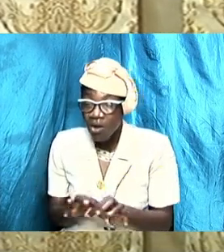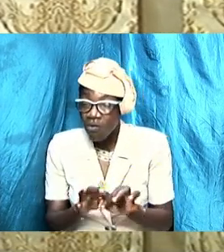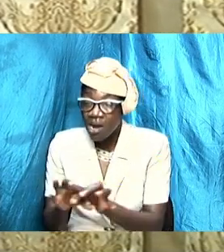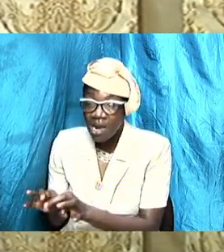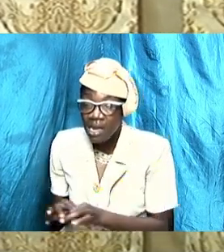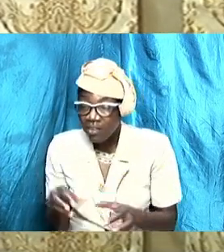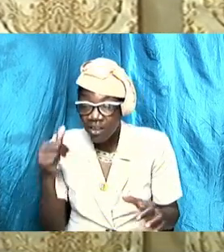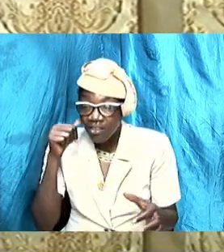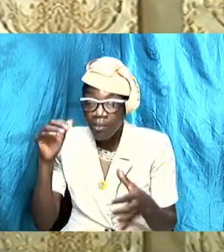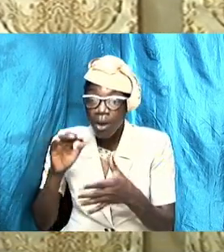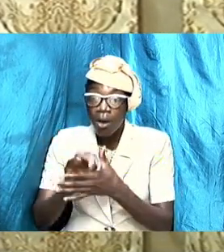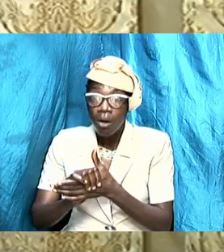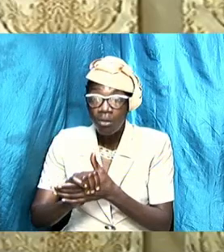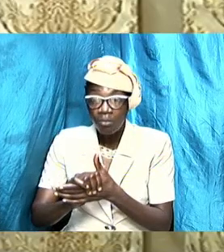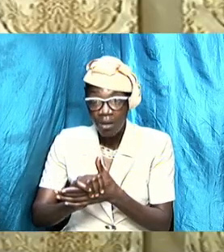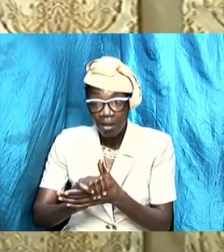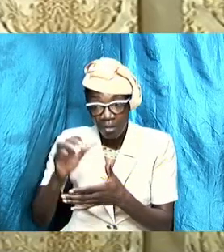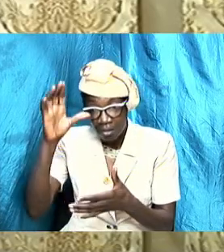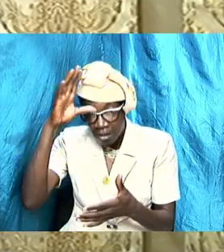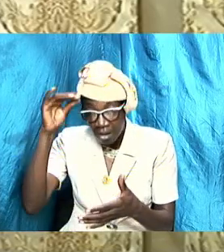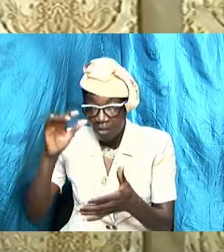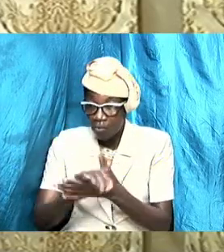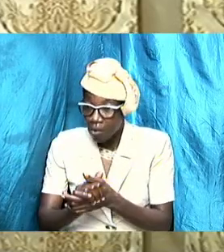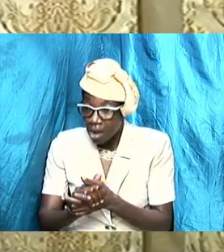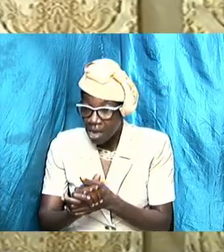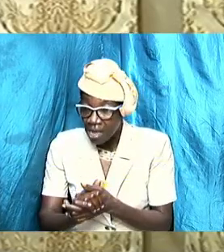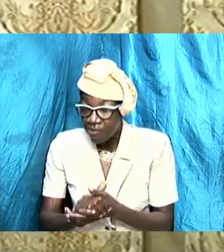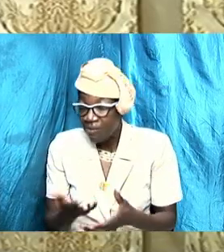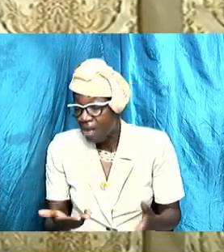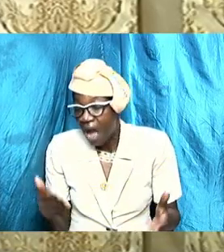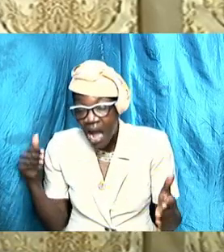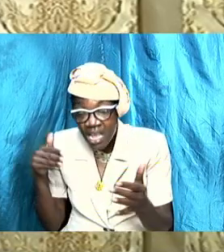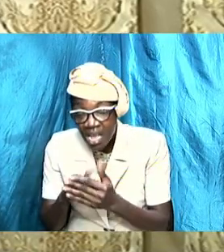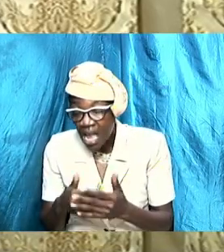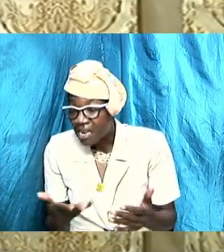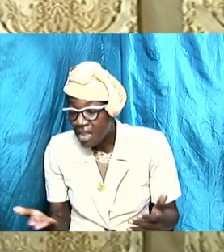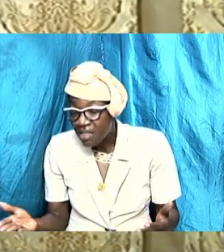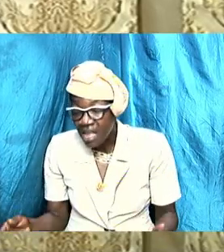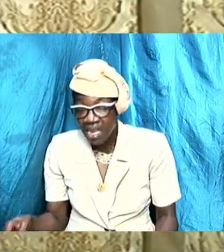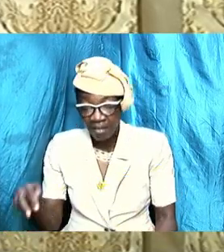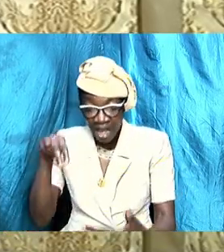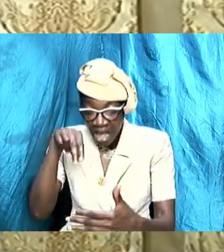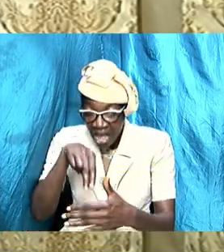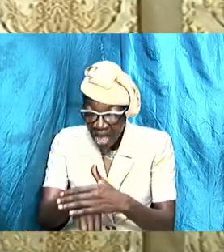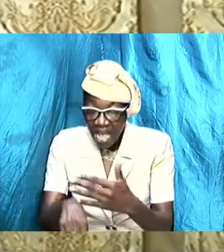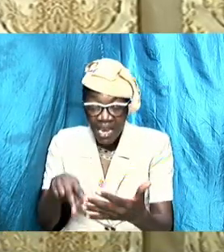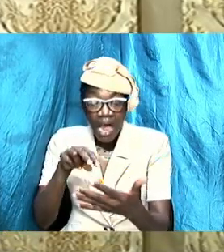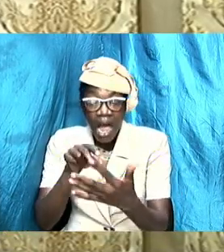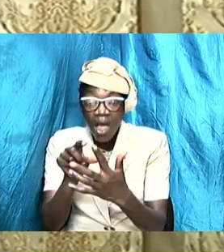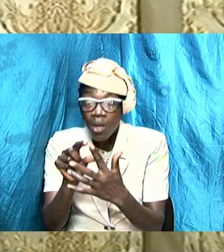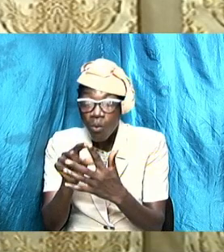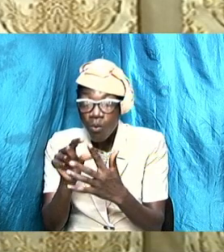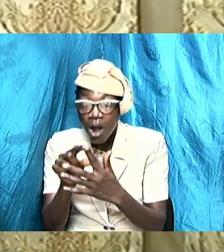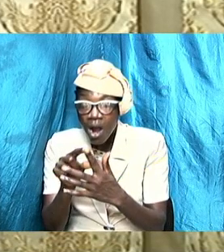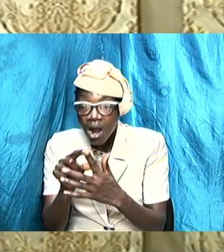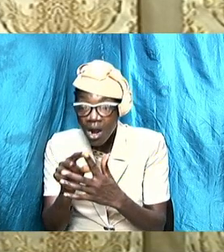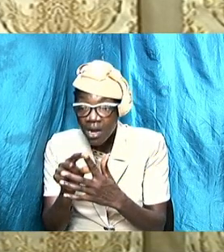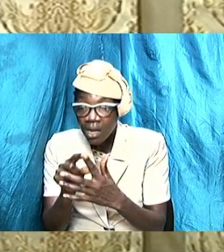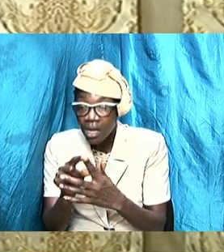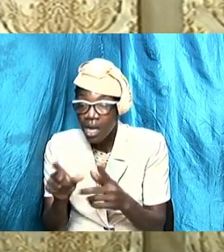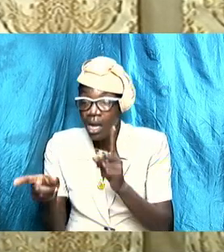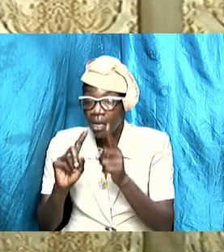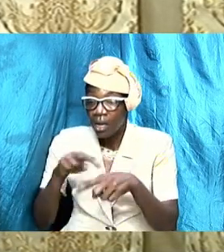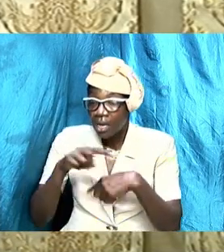Because again, the things that are outlined in the Word as it relates to